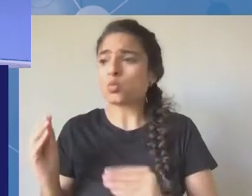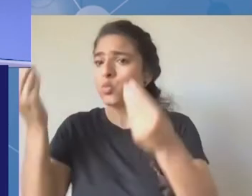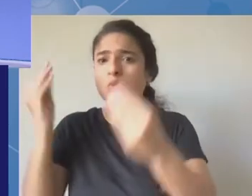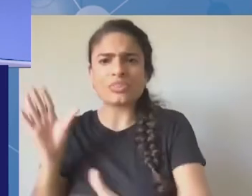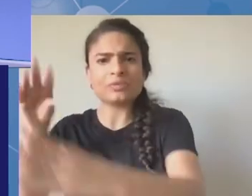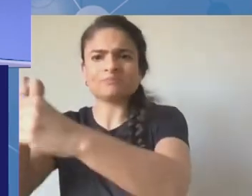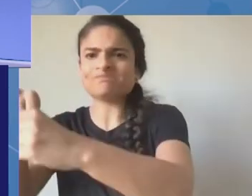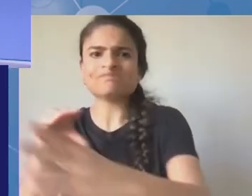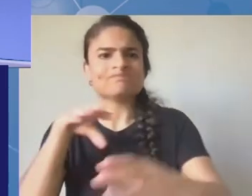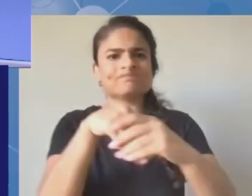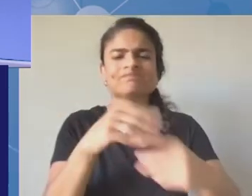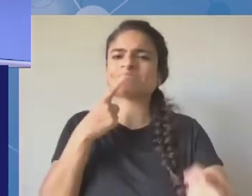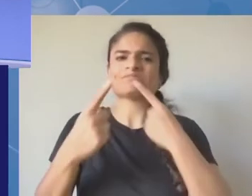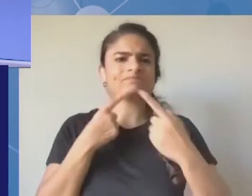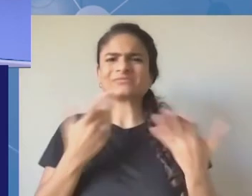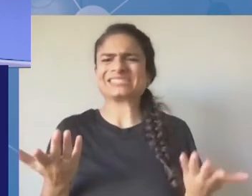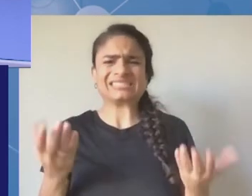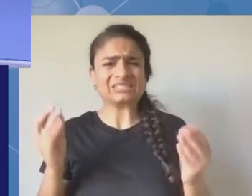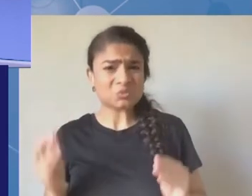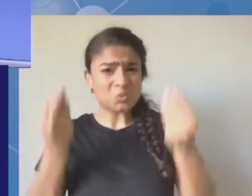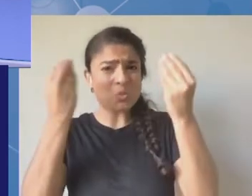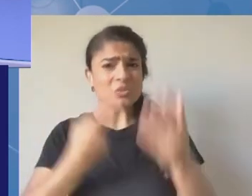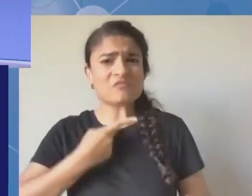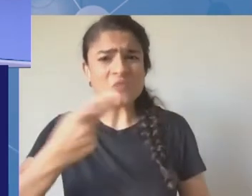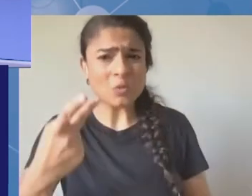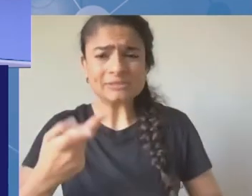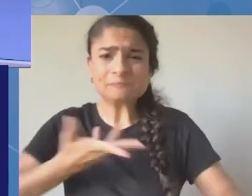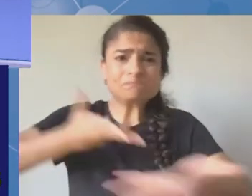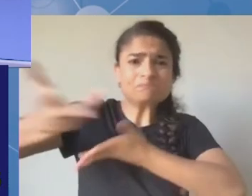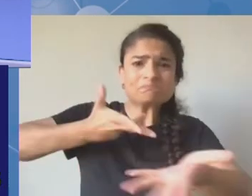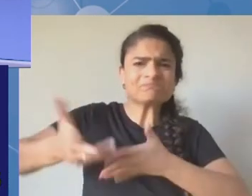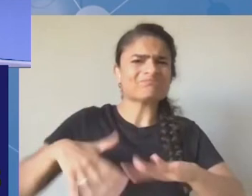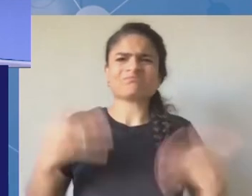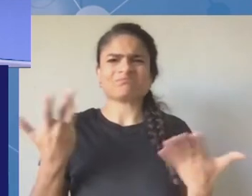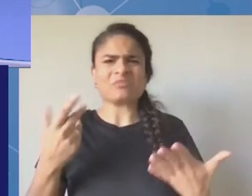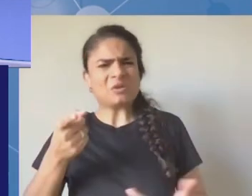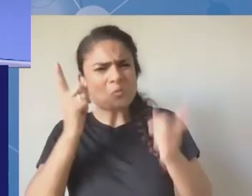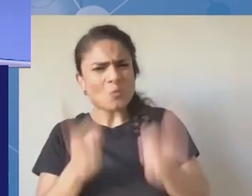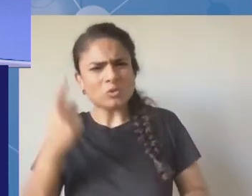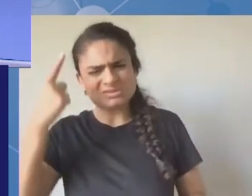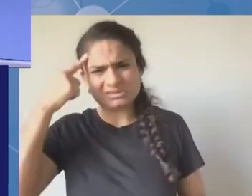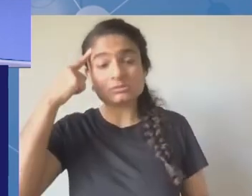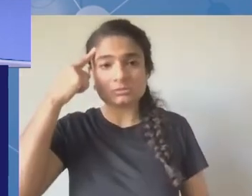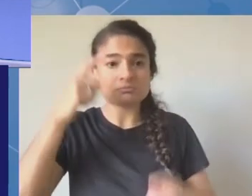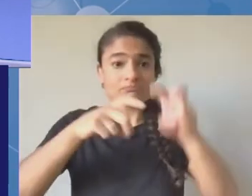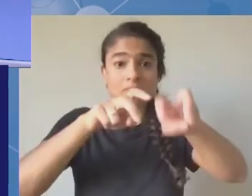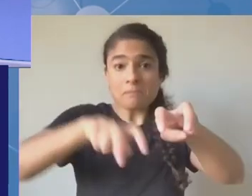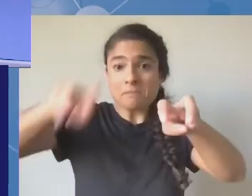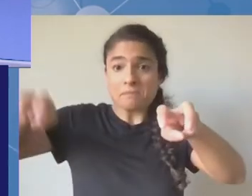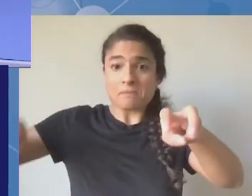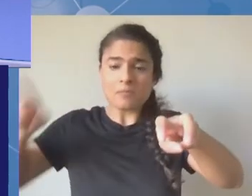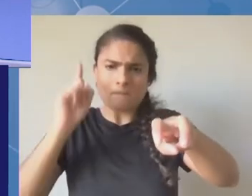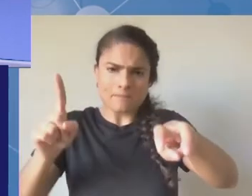consider putting the youth on some of these panels at least one person to be able to contribute in that regard